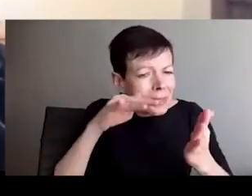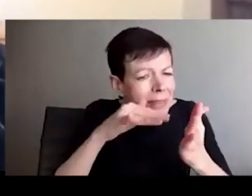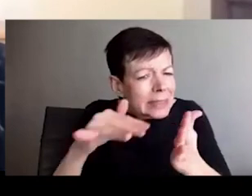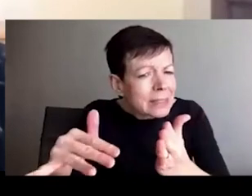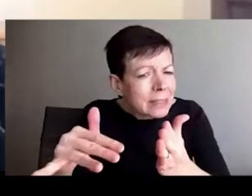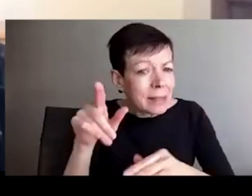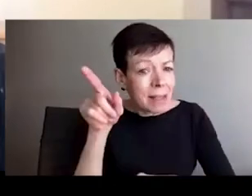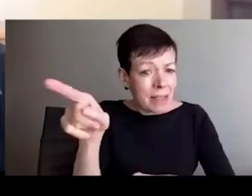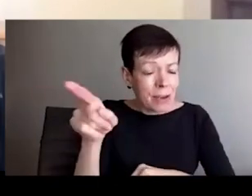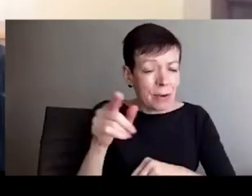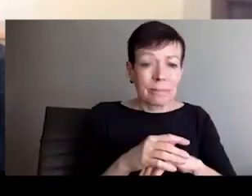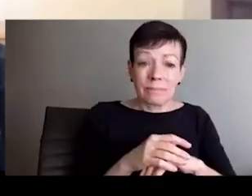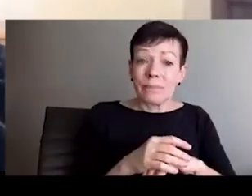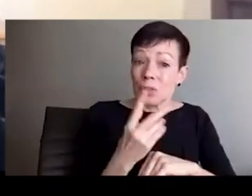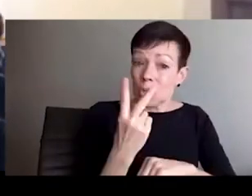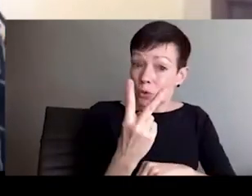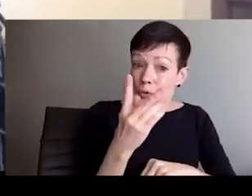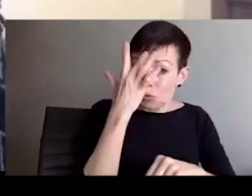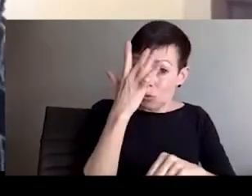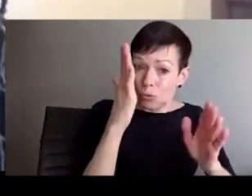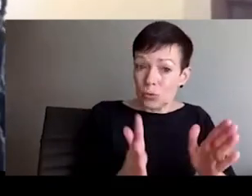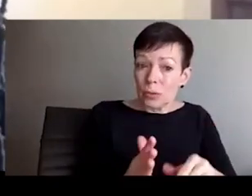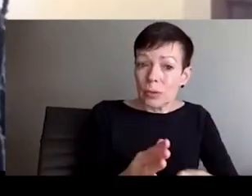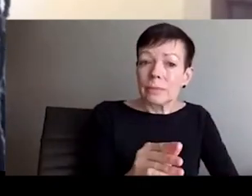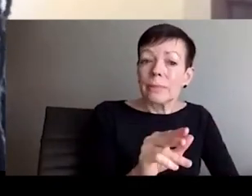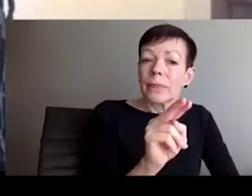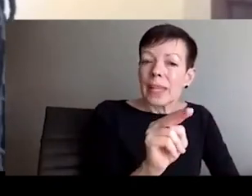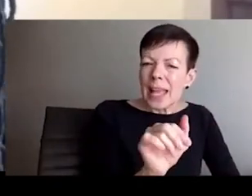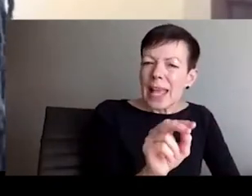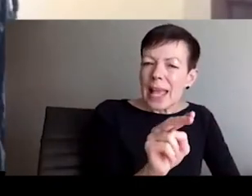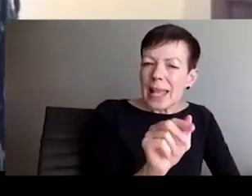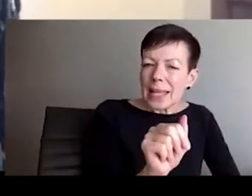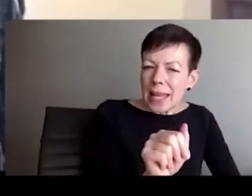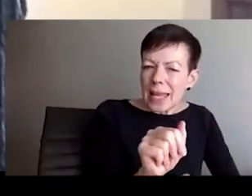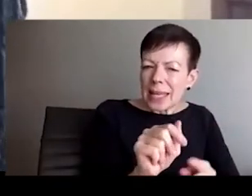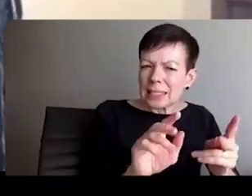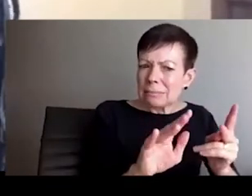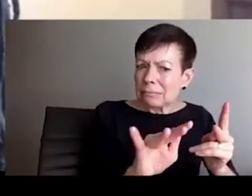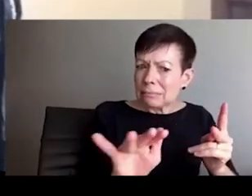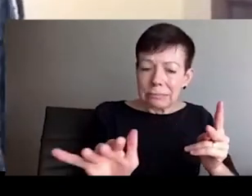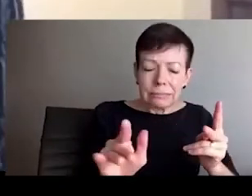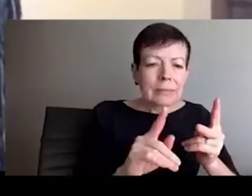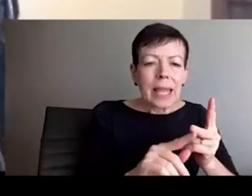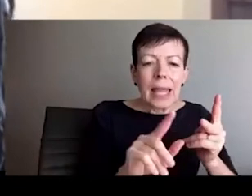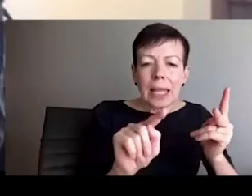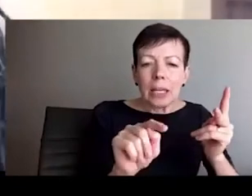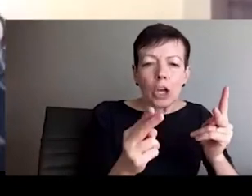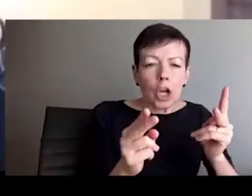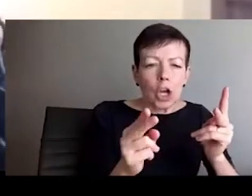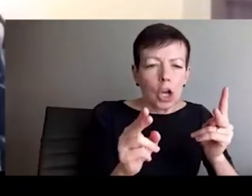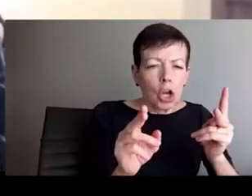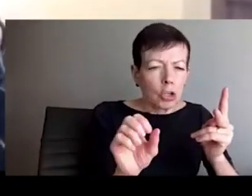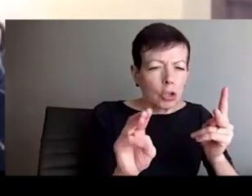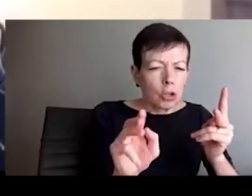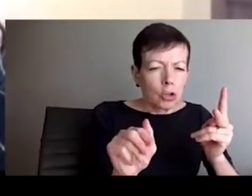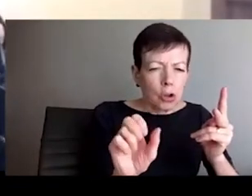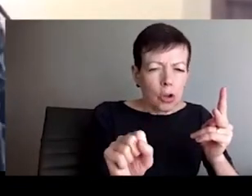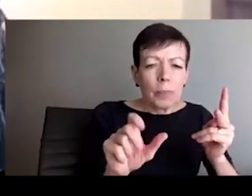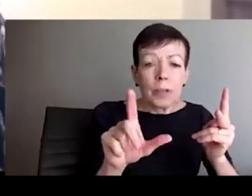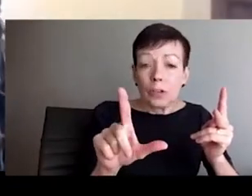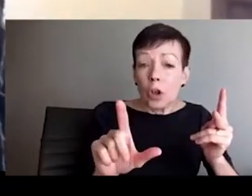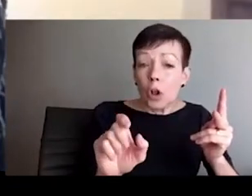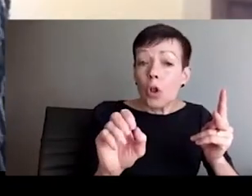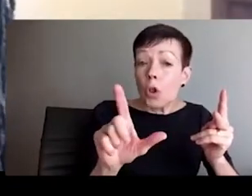idea, right, has shaped a lot of the social forces that then mold our present day social